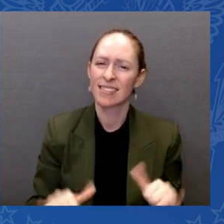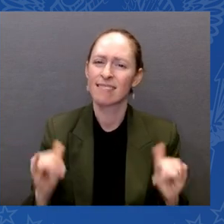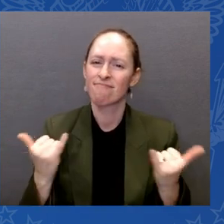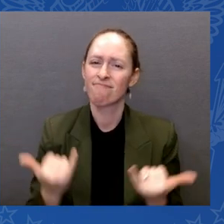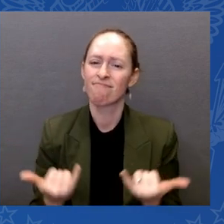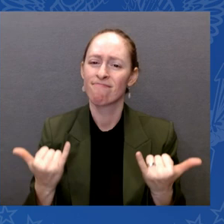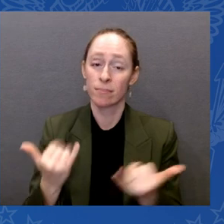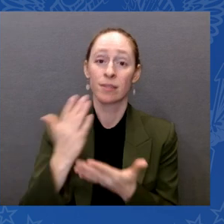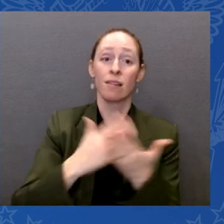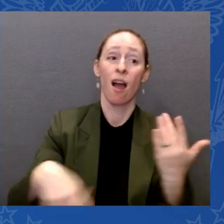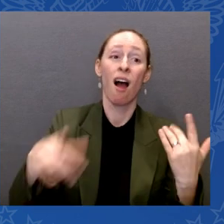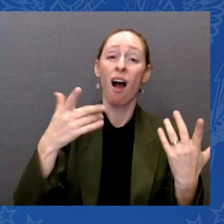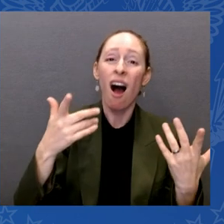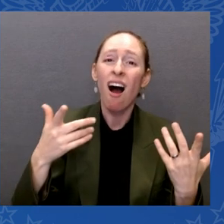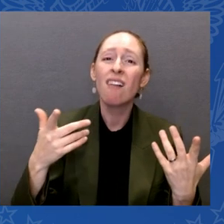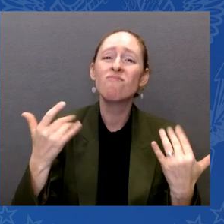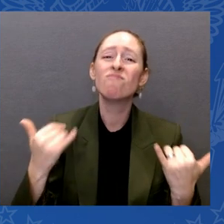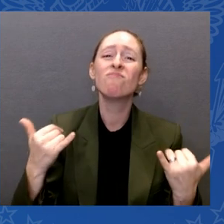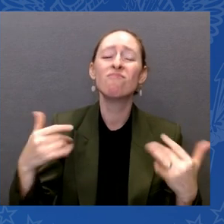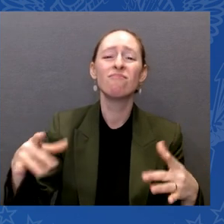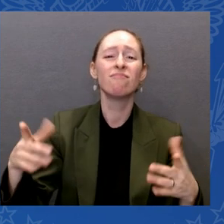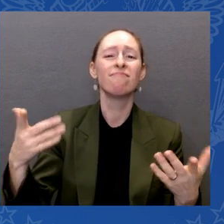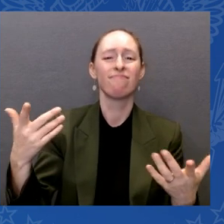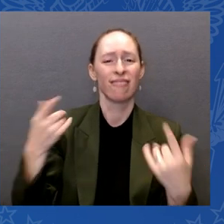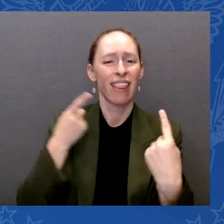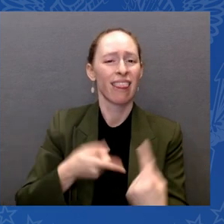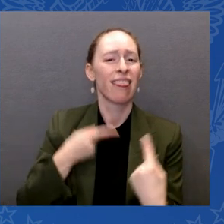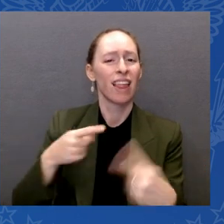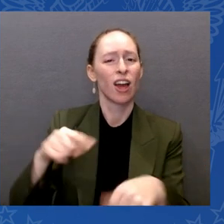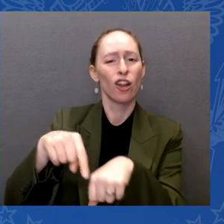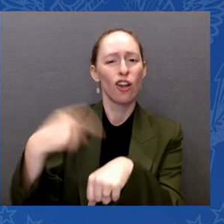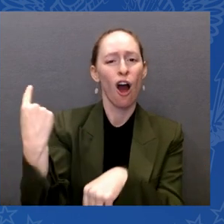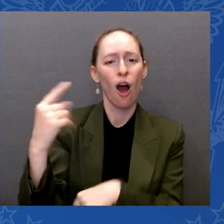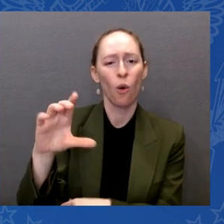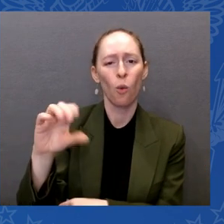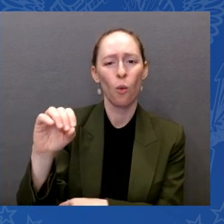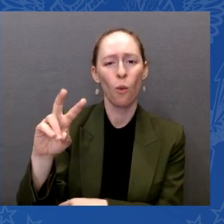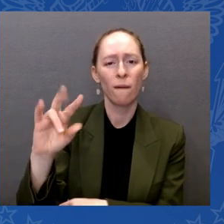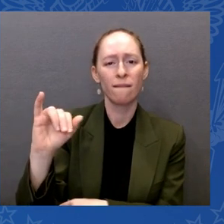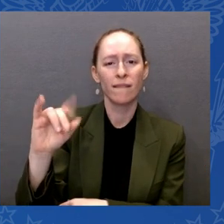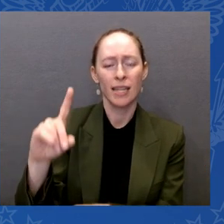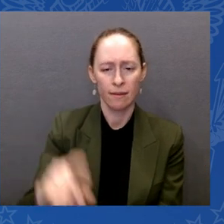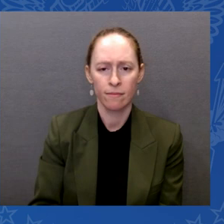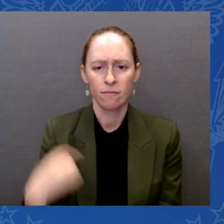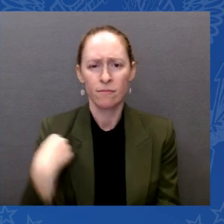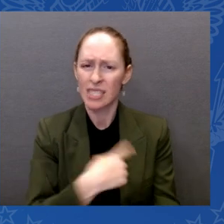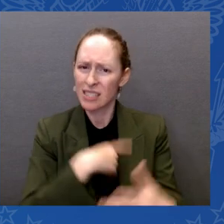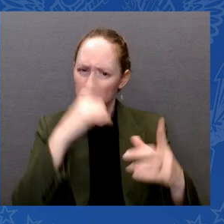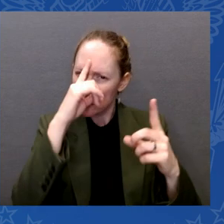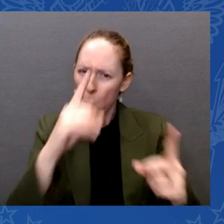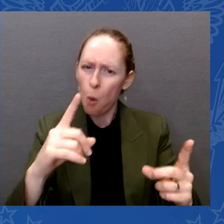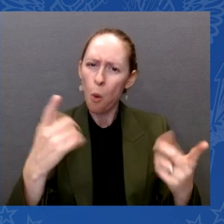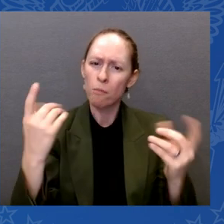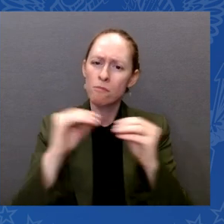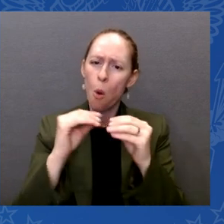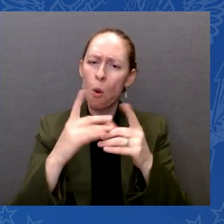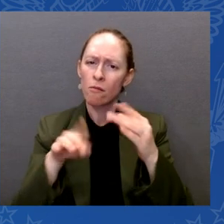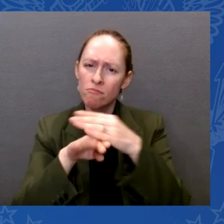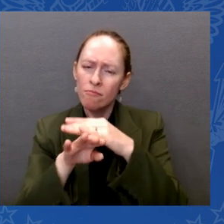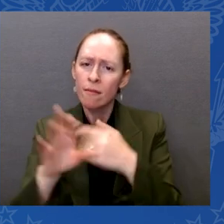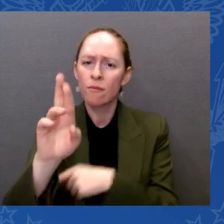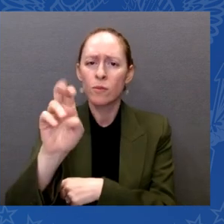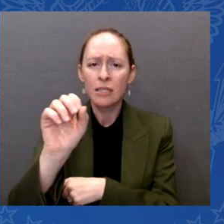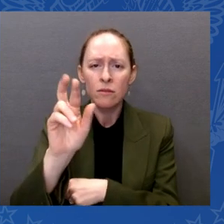pandemic, we've focused on increasing access to healthcare to get us through the darkest of times. The American Rescue Plan